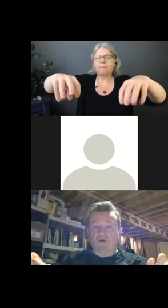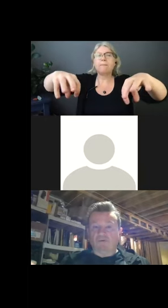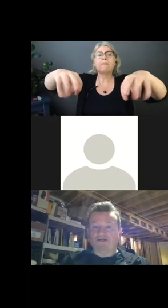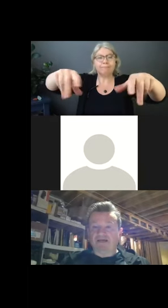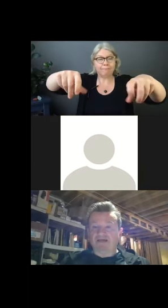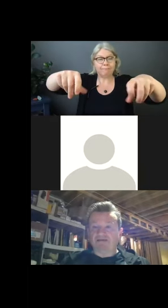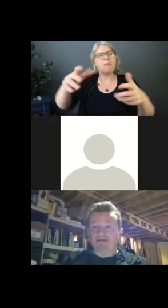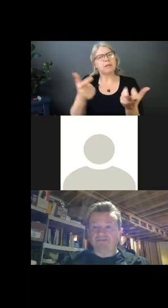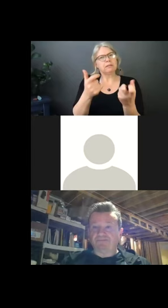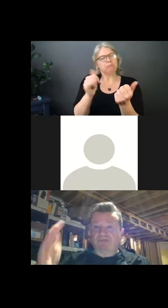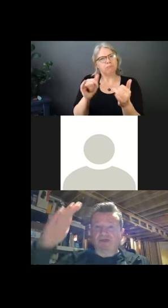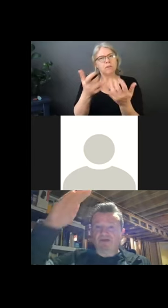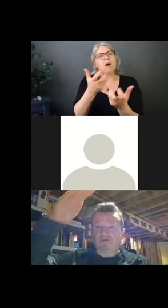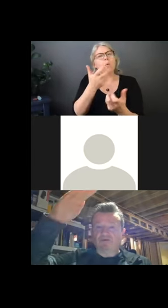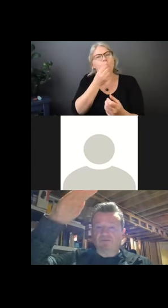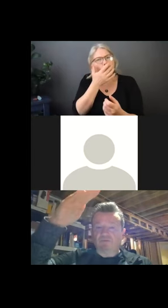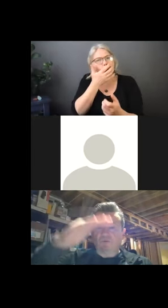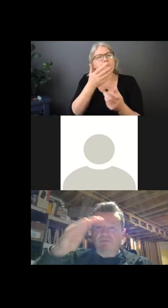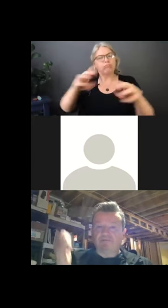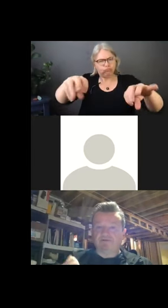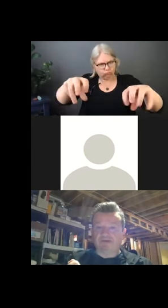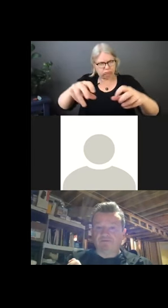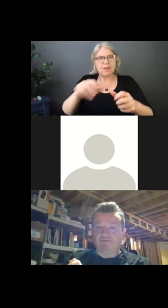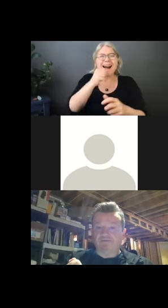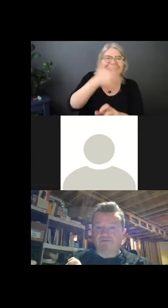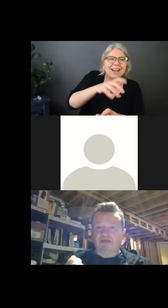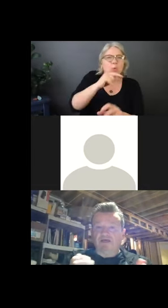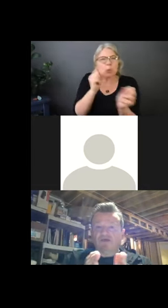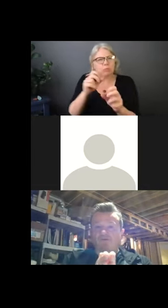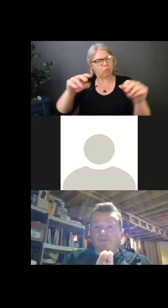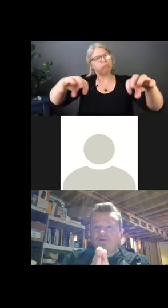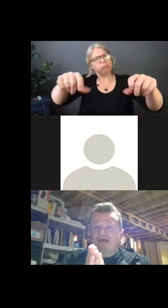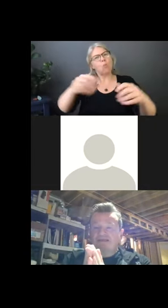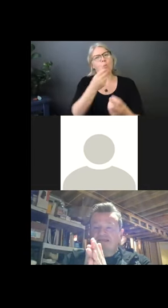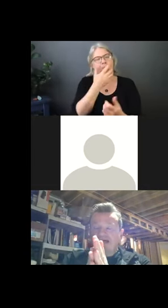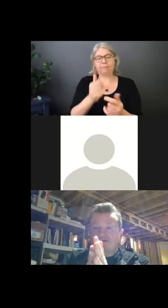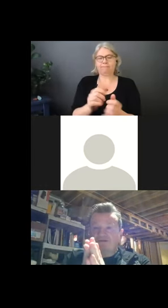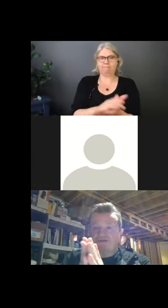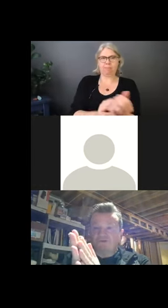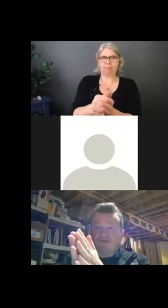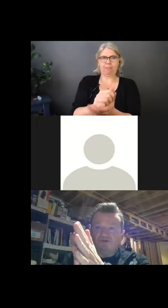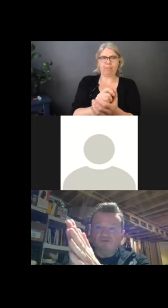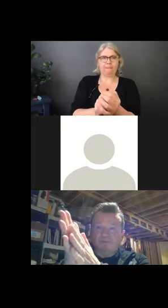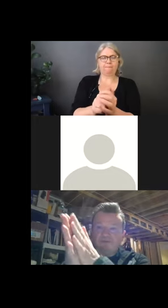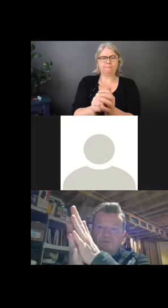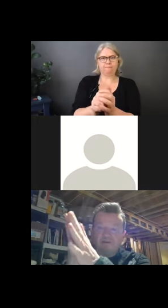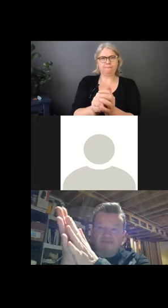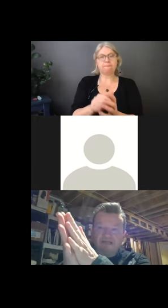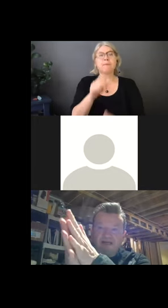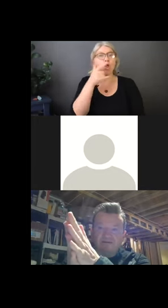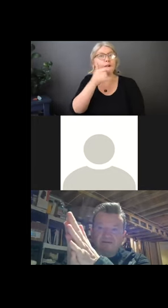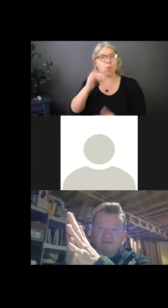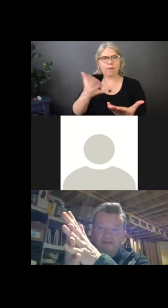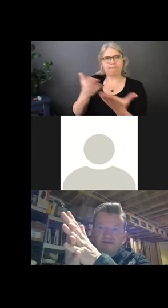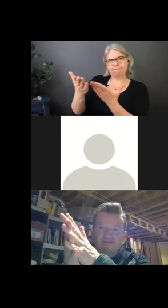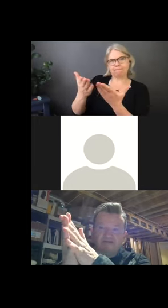You want to wet your hands. You use one pump of soap. You rub your hands together. So what you do is you rub your palms